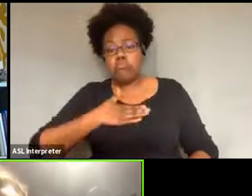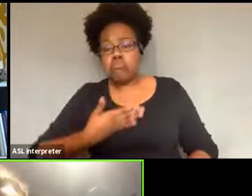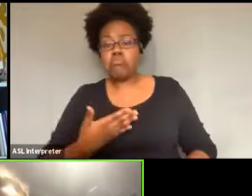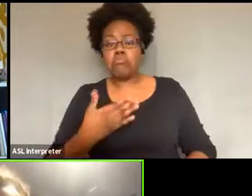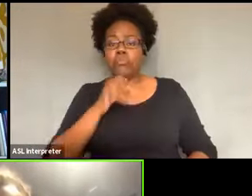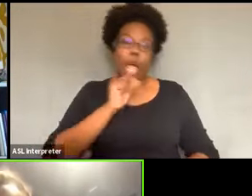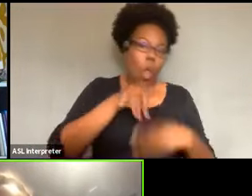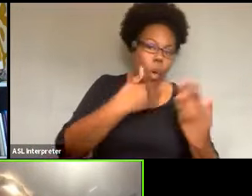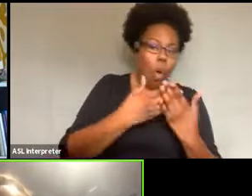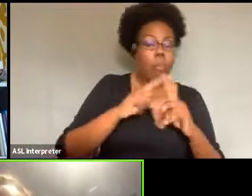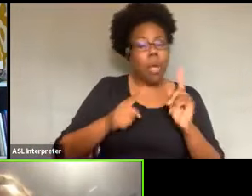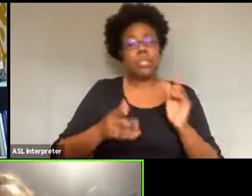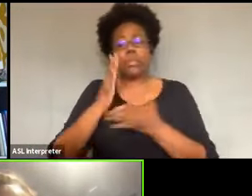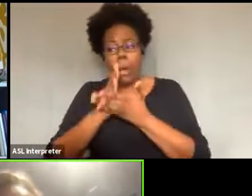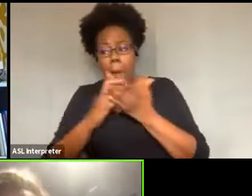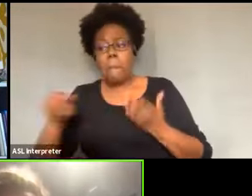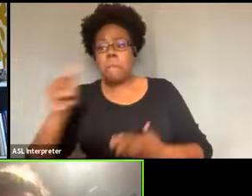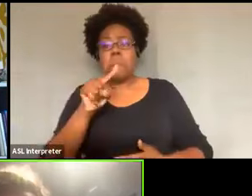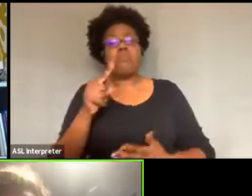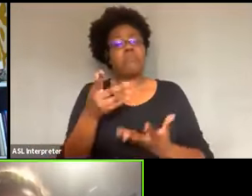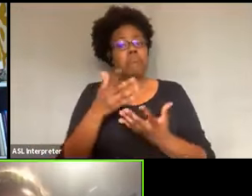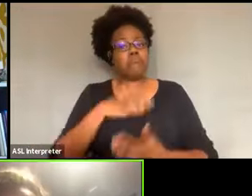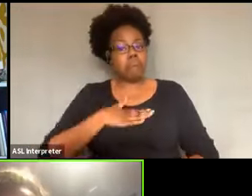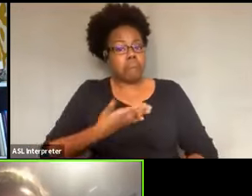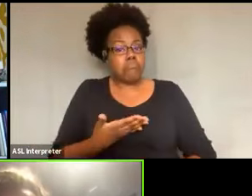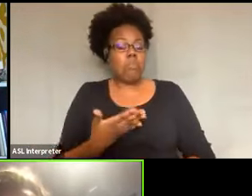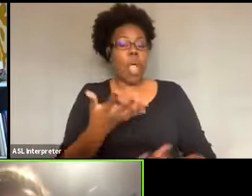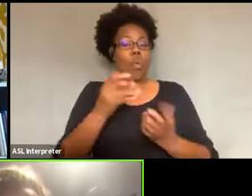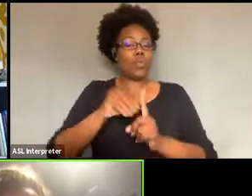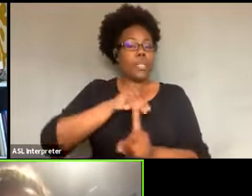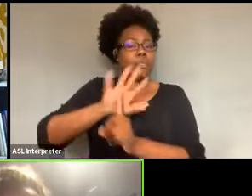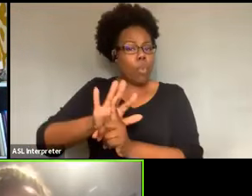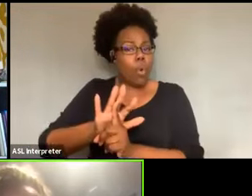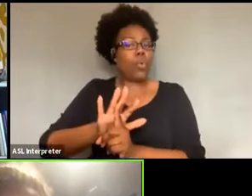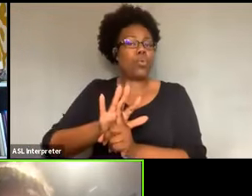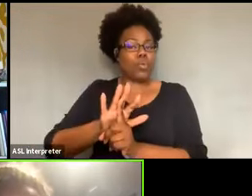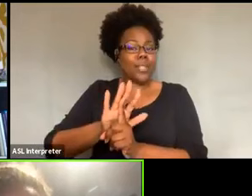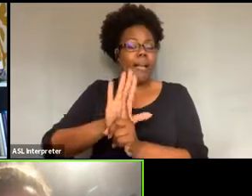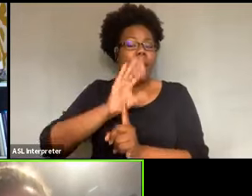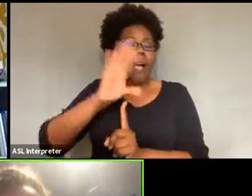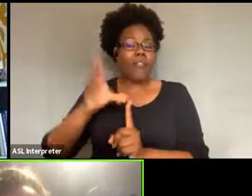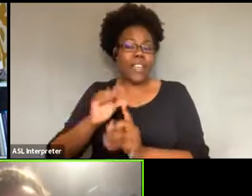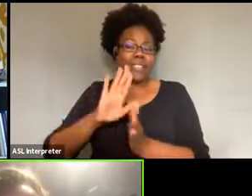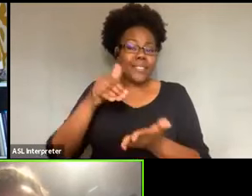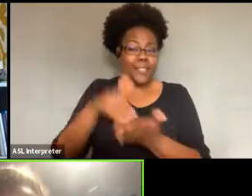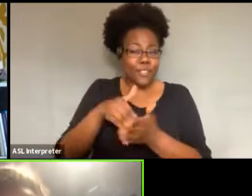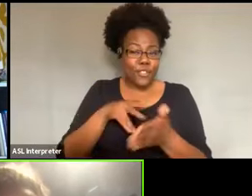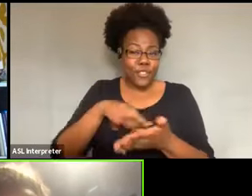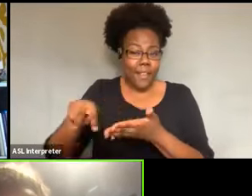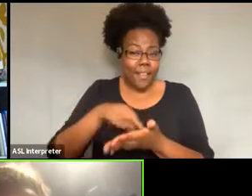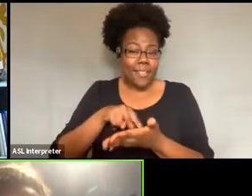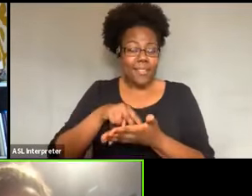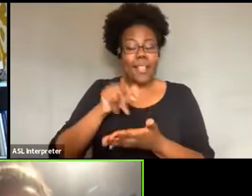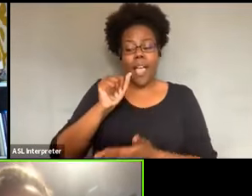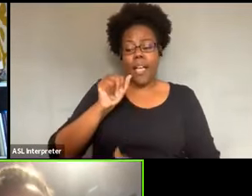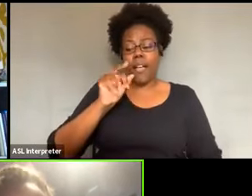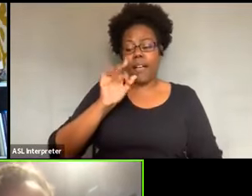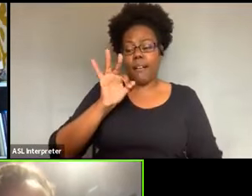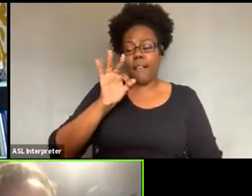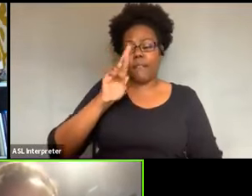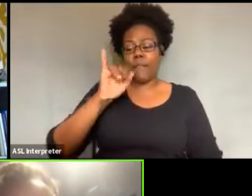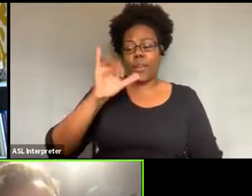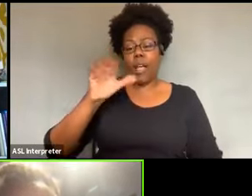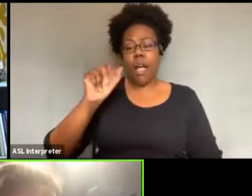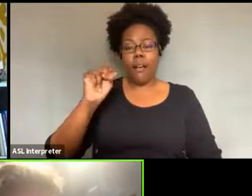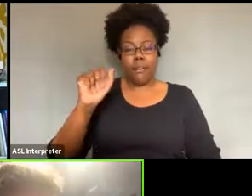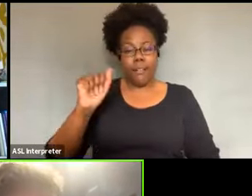to, you know, expose like they should be doing, you know, African center dance, Africana dance in terms of what I call it, but